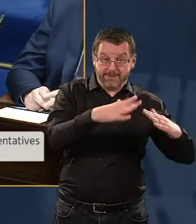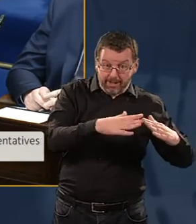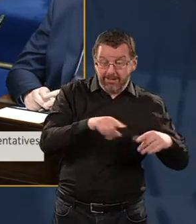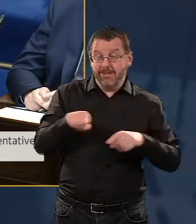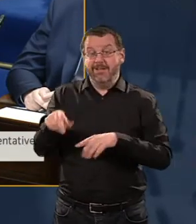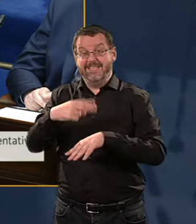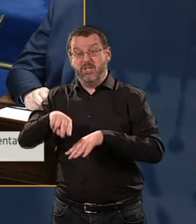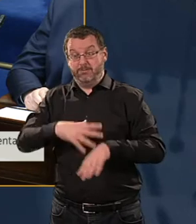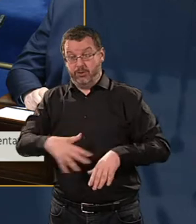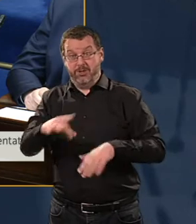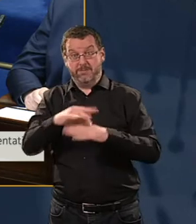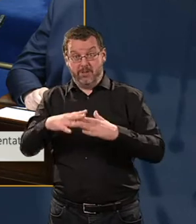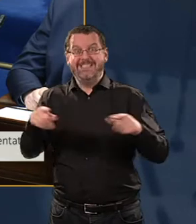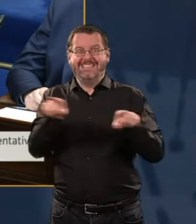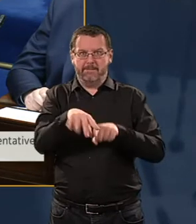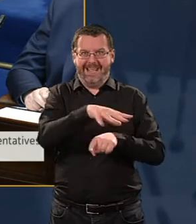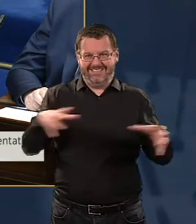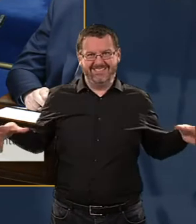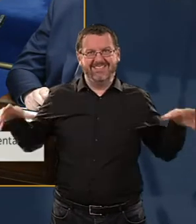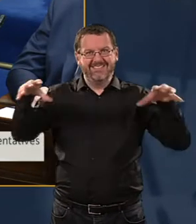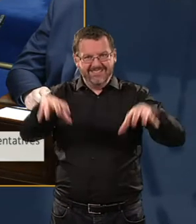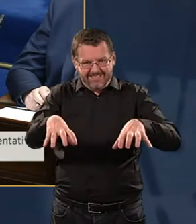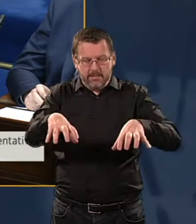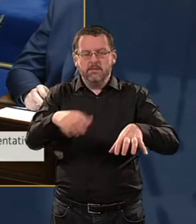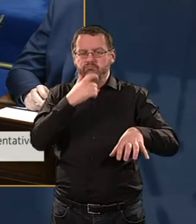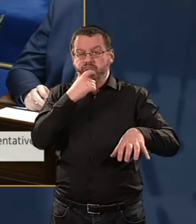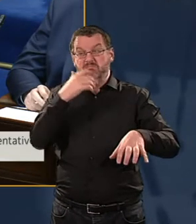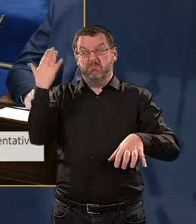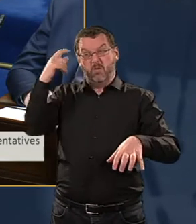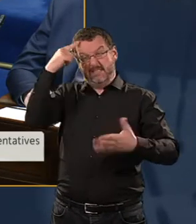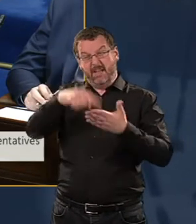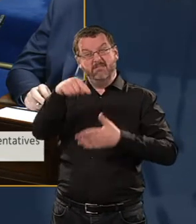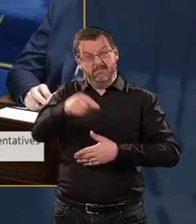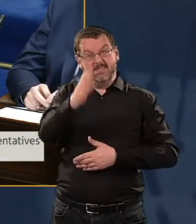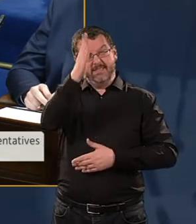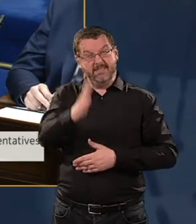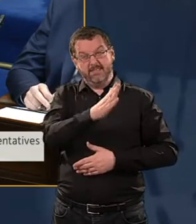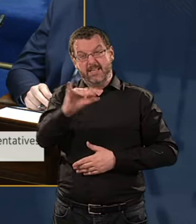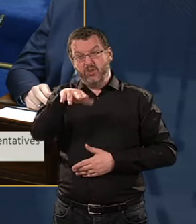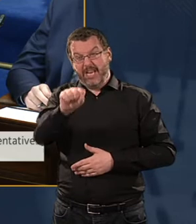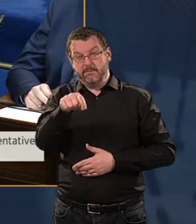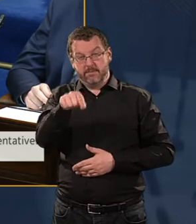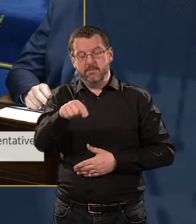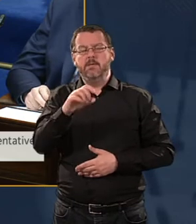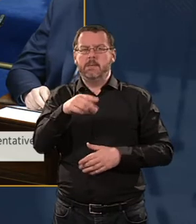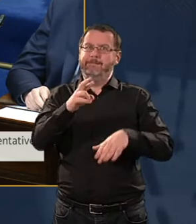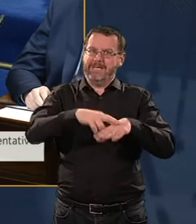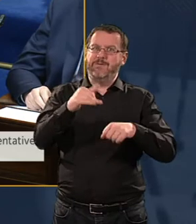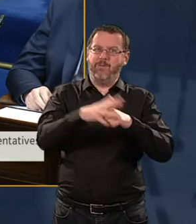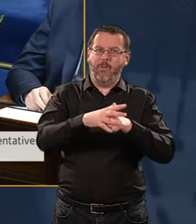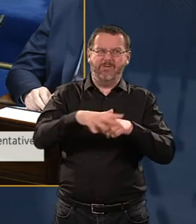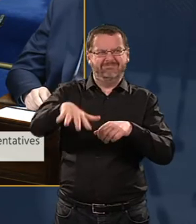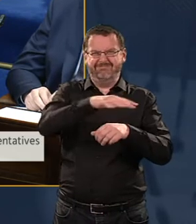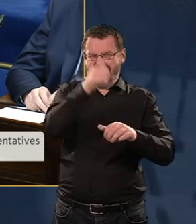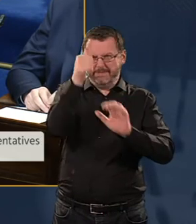Seven years ago it was decided to do that at the St. James' site largely for medical and clinical reasons, not reasons based on costs or planning. The children's